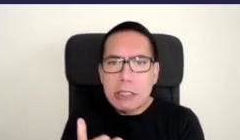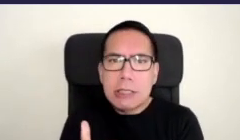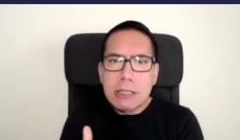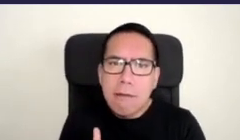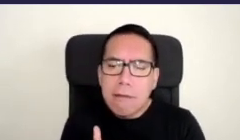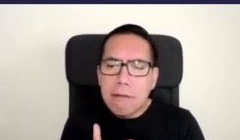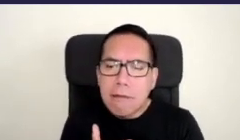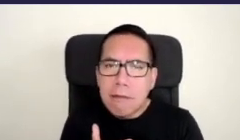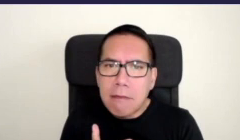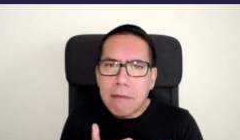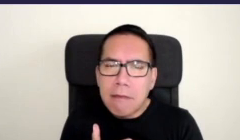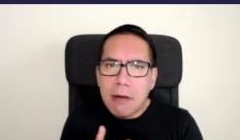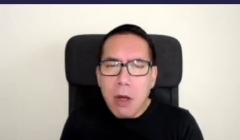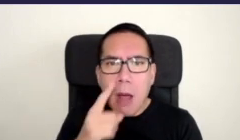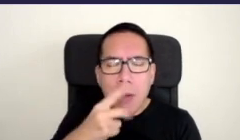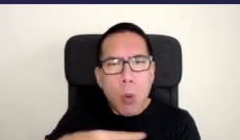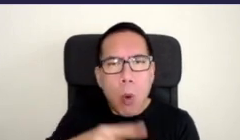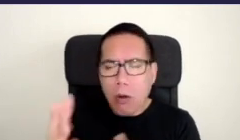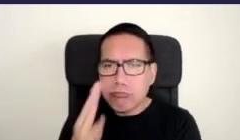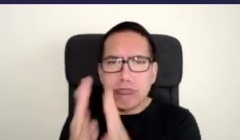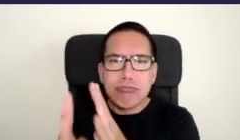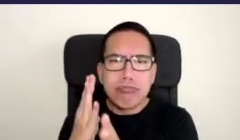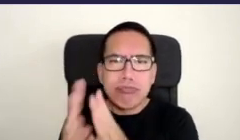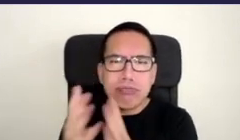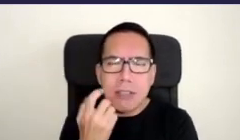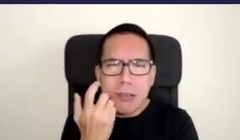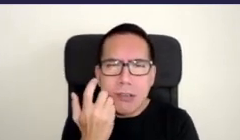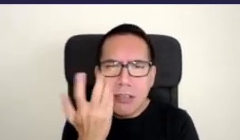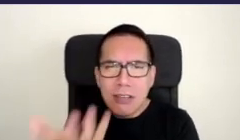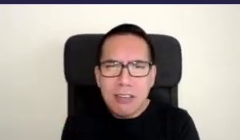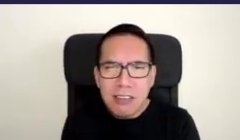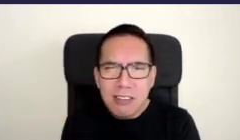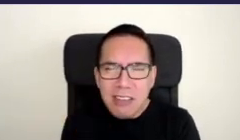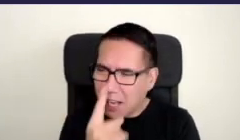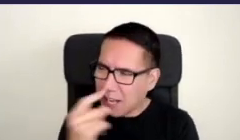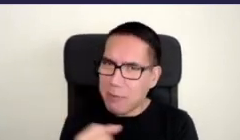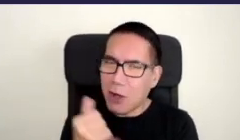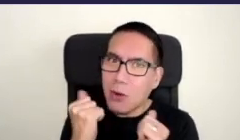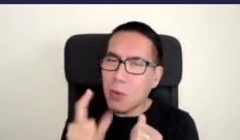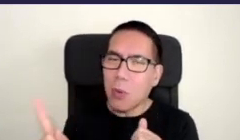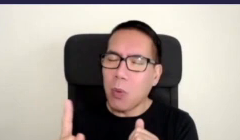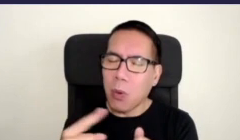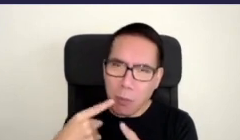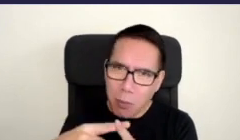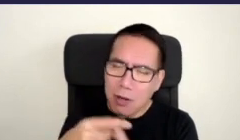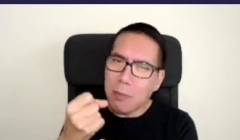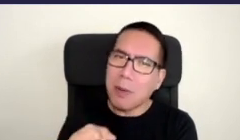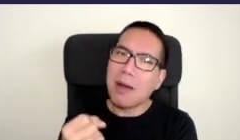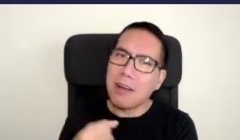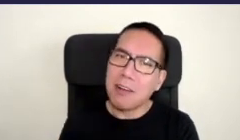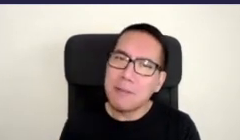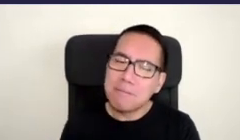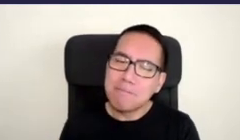with that foot traffic going by every day can create such immense flow and effects even just like